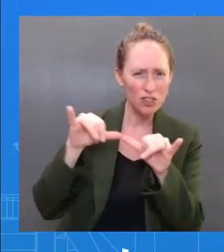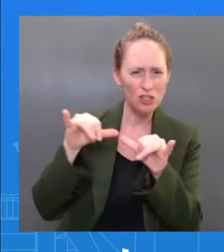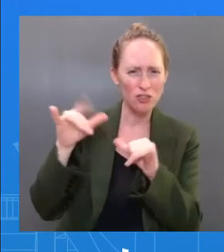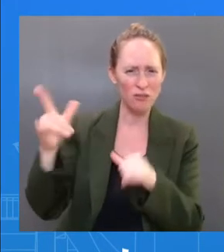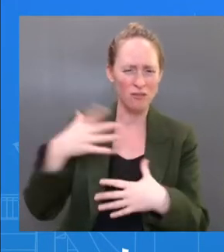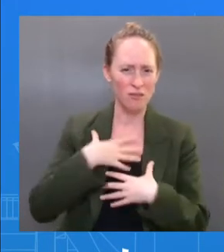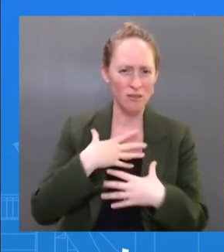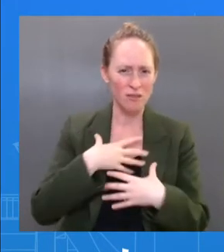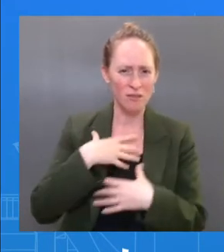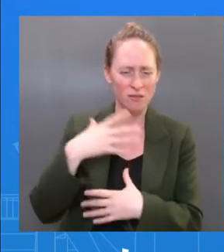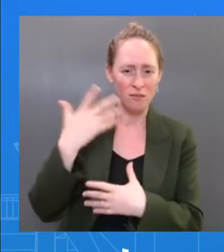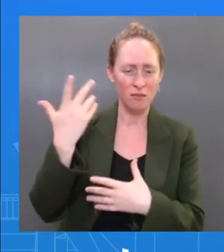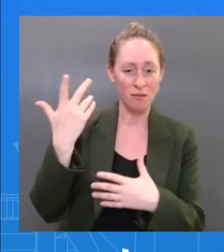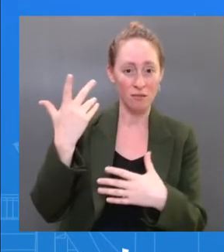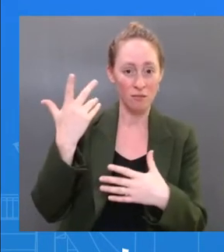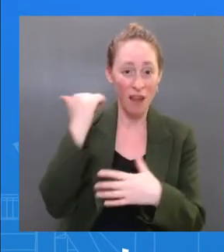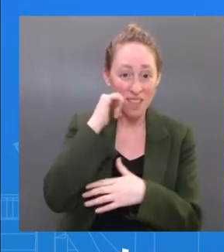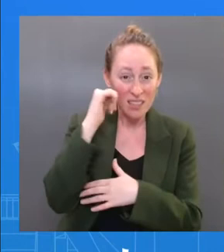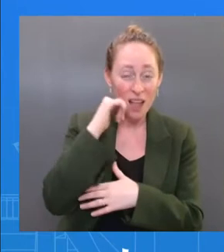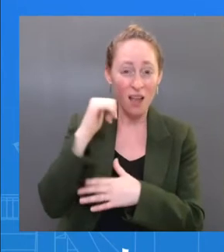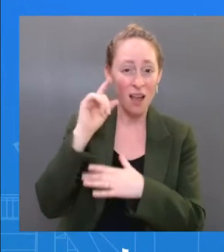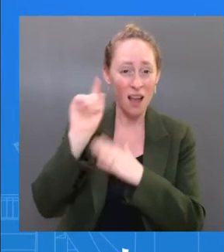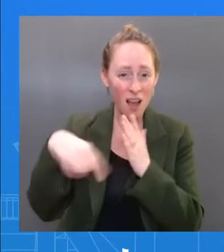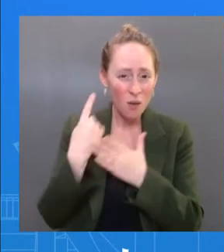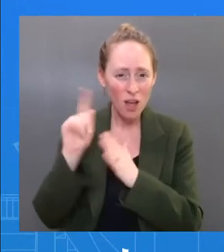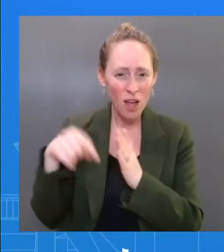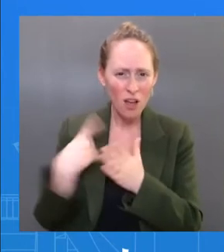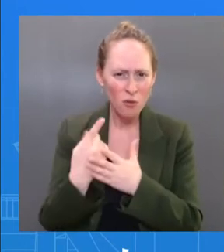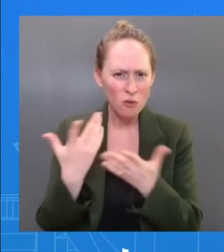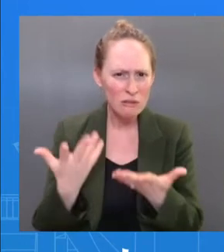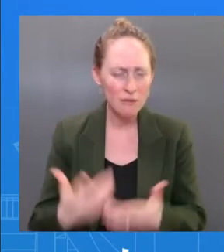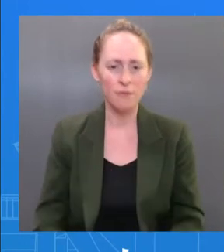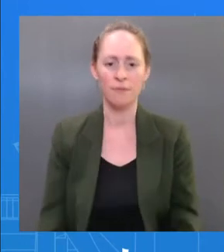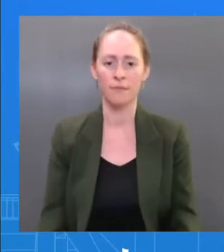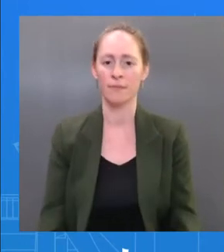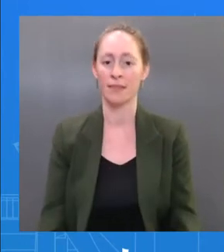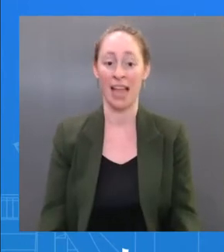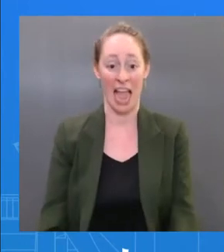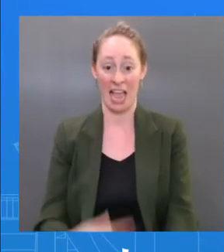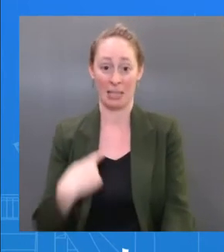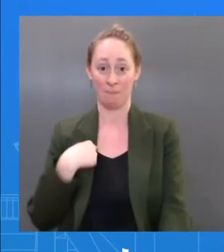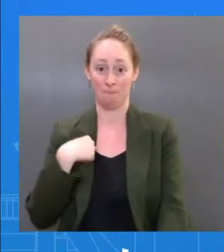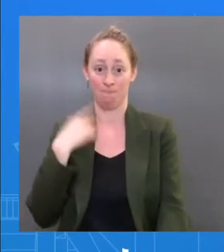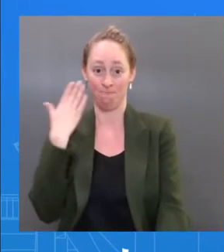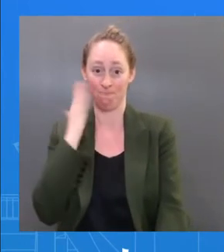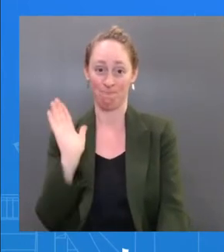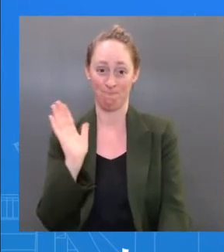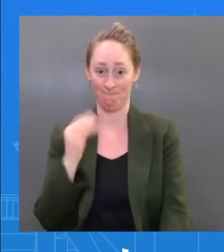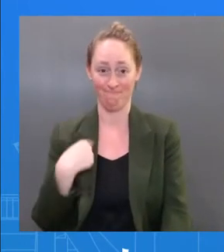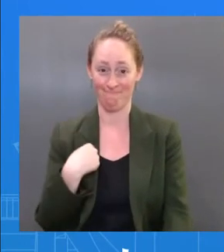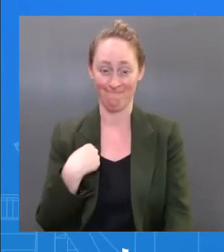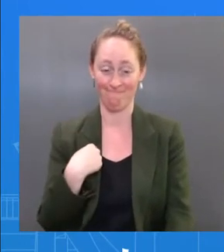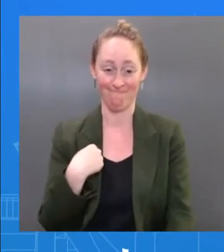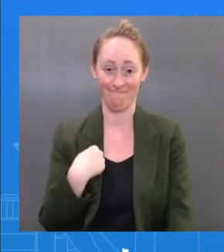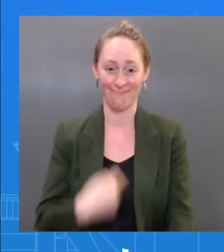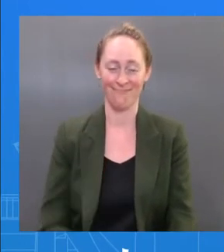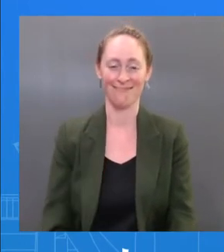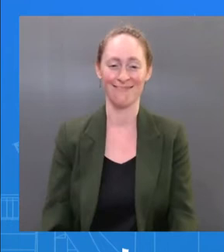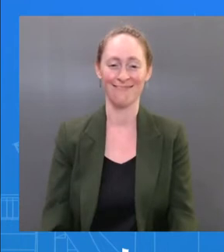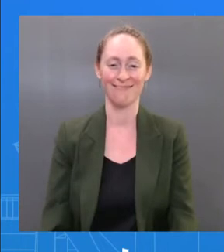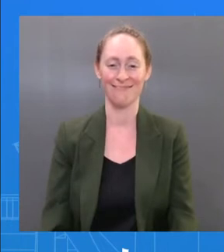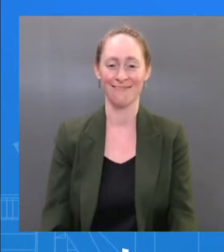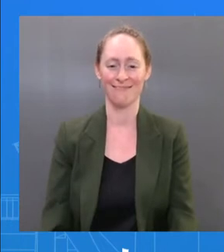I don't actually know how often. What I will say is that he's — he's monitored very regularly. He's feeling well.